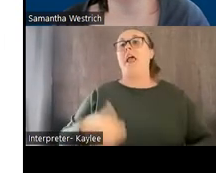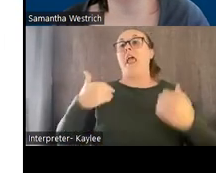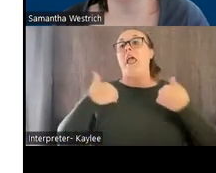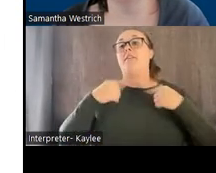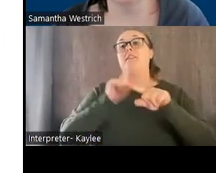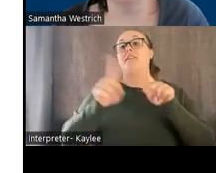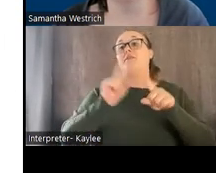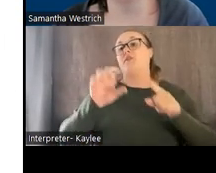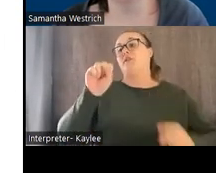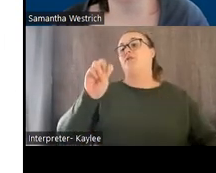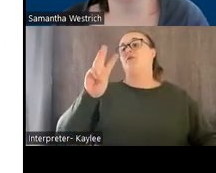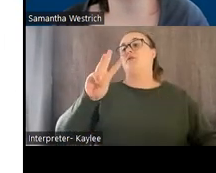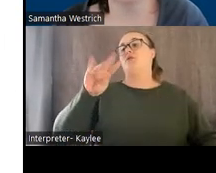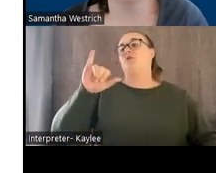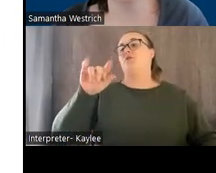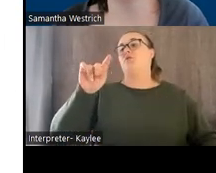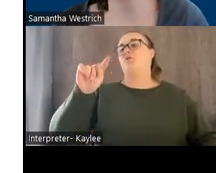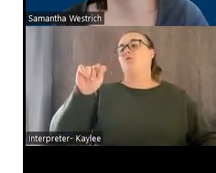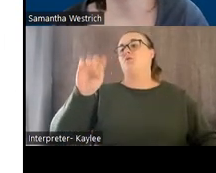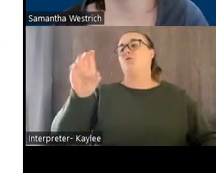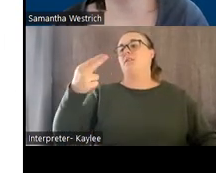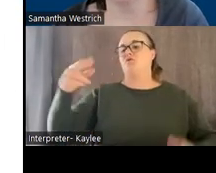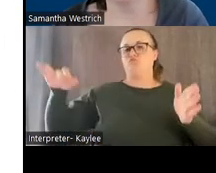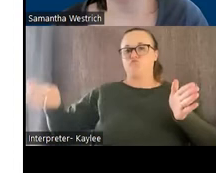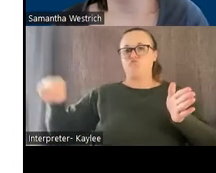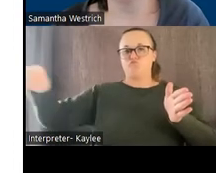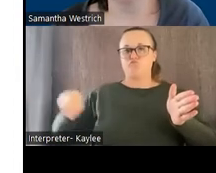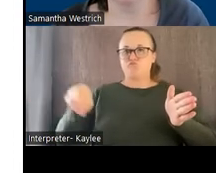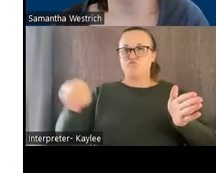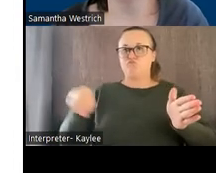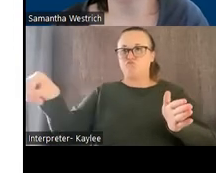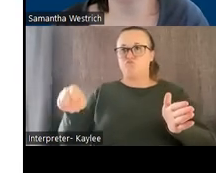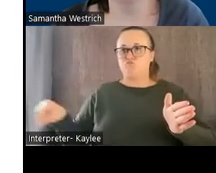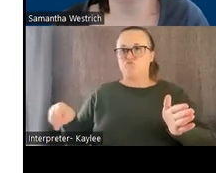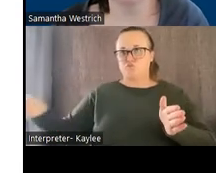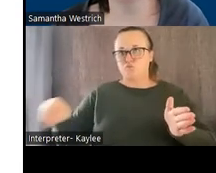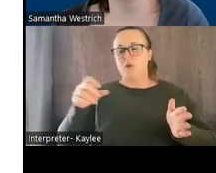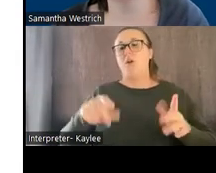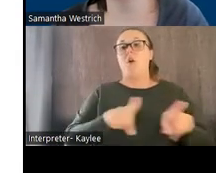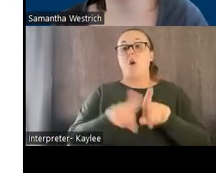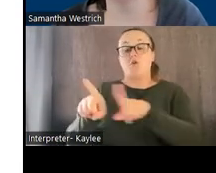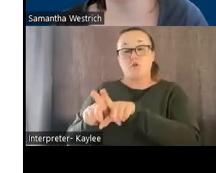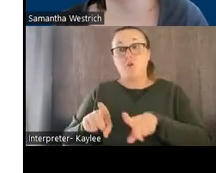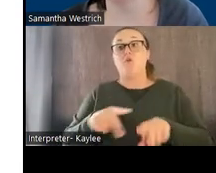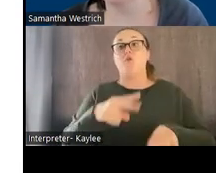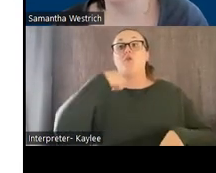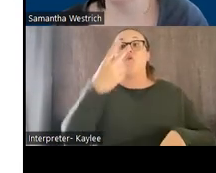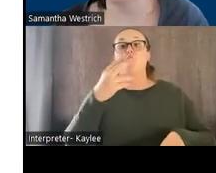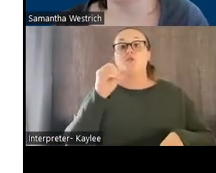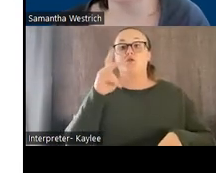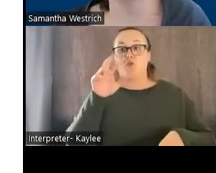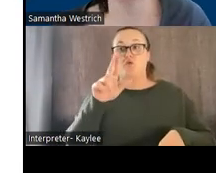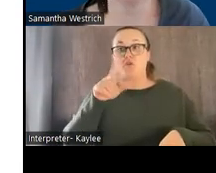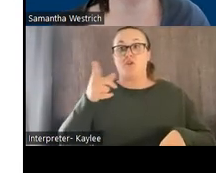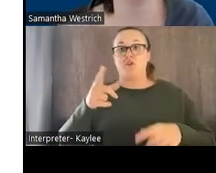And then also the voiceover screen reader. So if somebody has some visual challenges, you can use voiceover